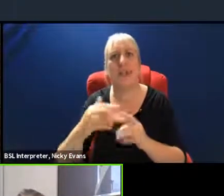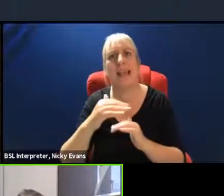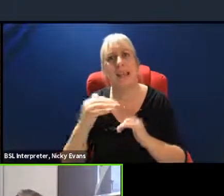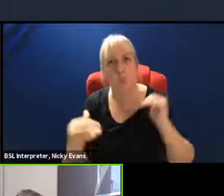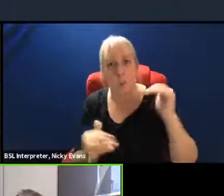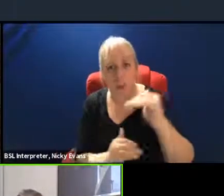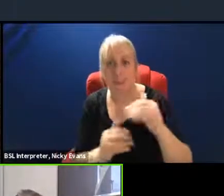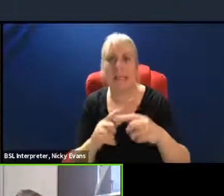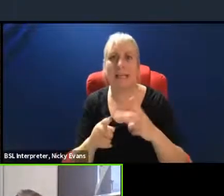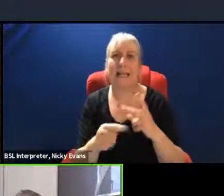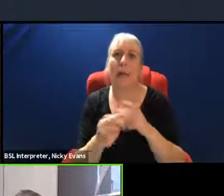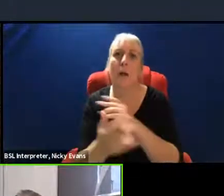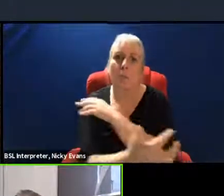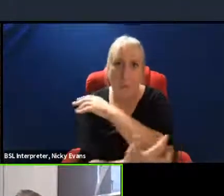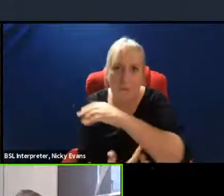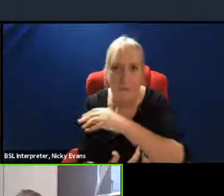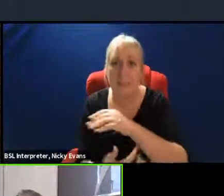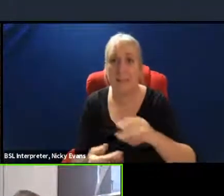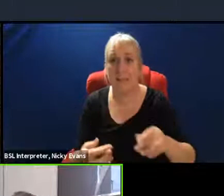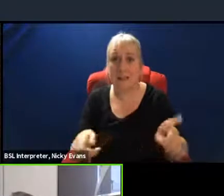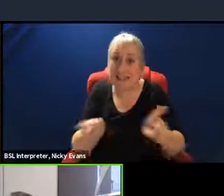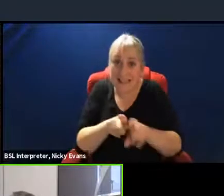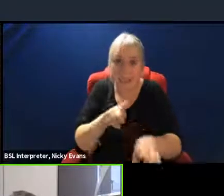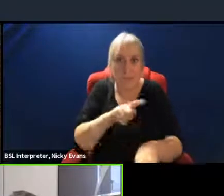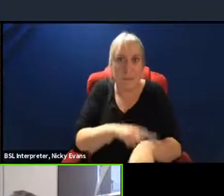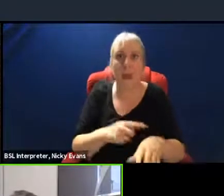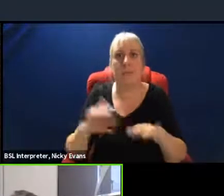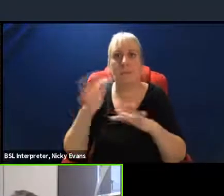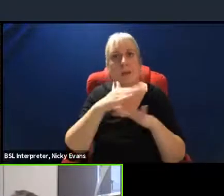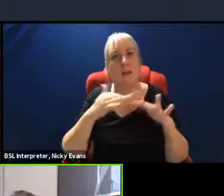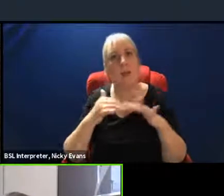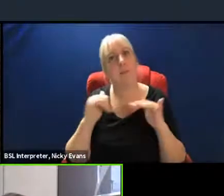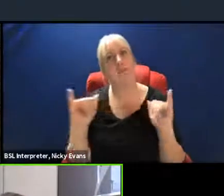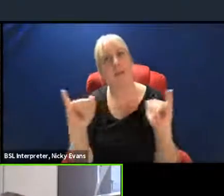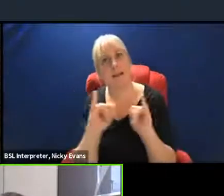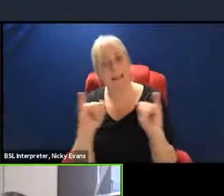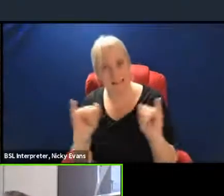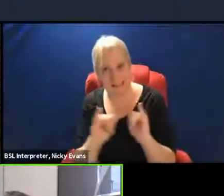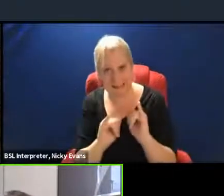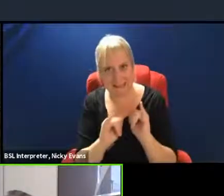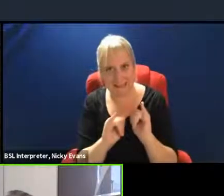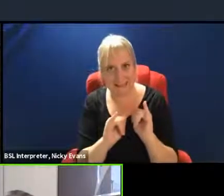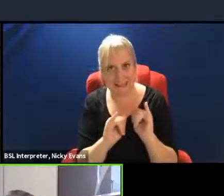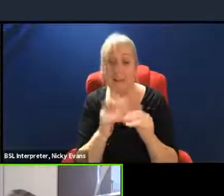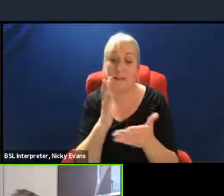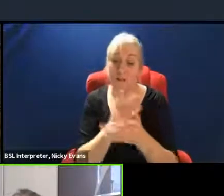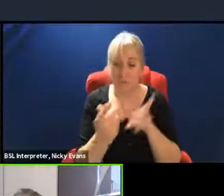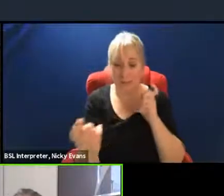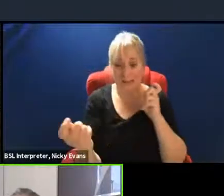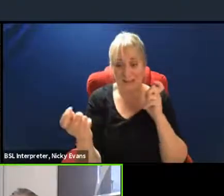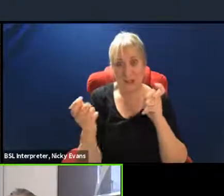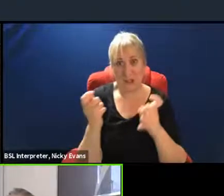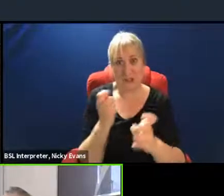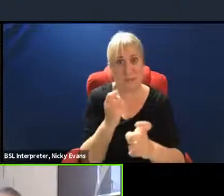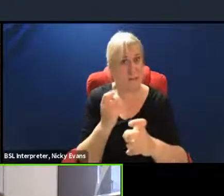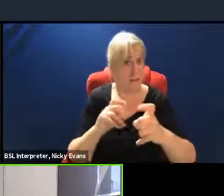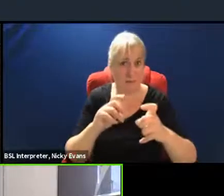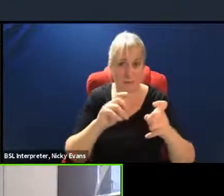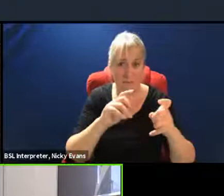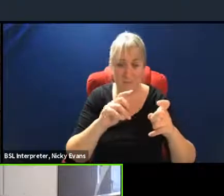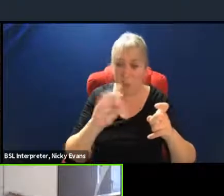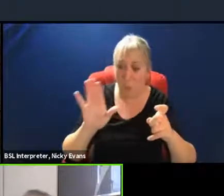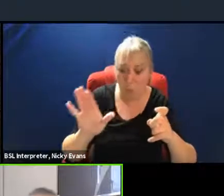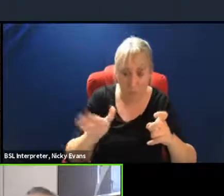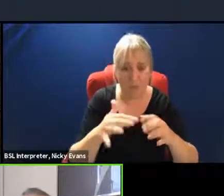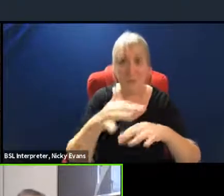time as tackling the climate, the climate crisis. And the transitions that we need to make are right across society. I think it's important that we stop